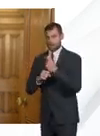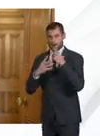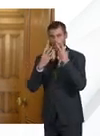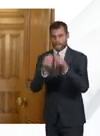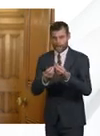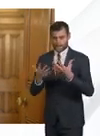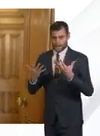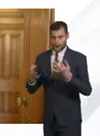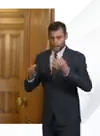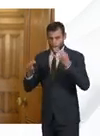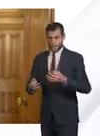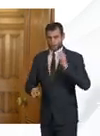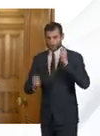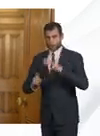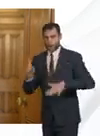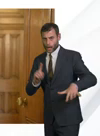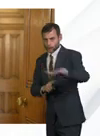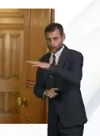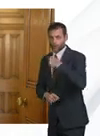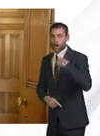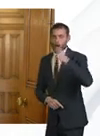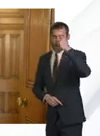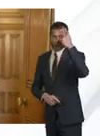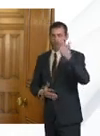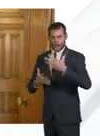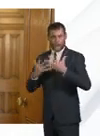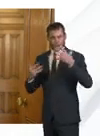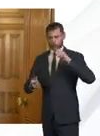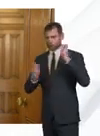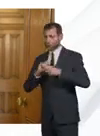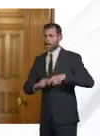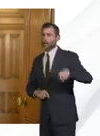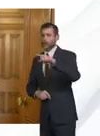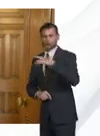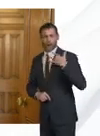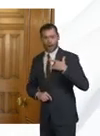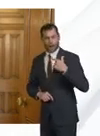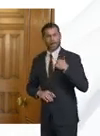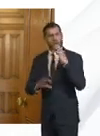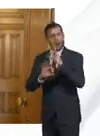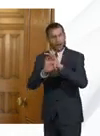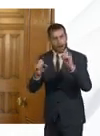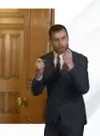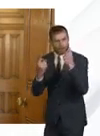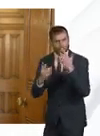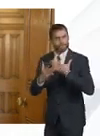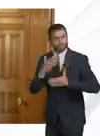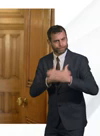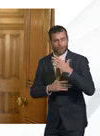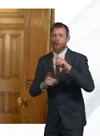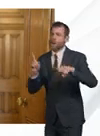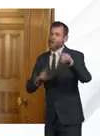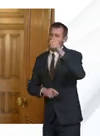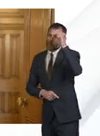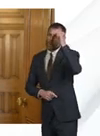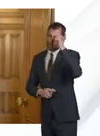we ask for your forbearance but I think that the public knows that this is important and they know